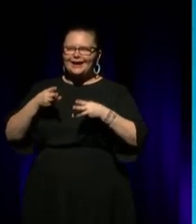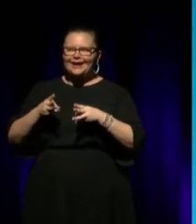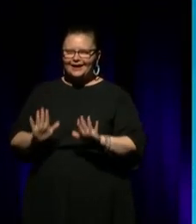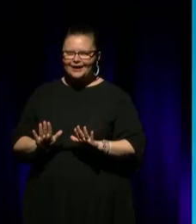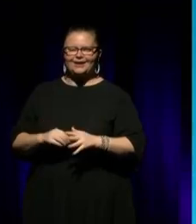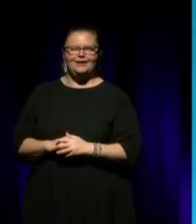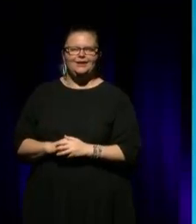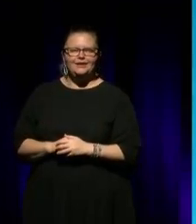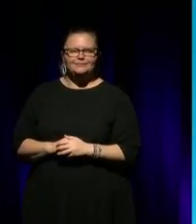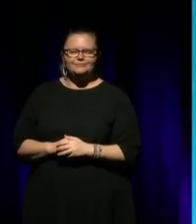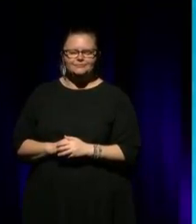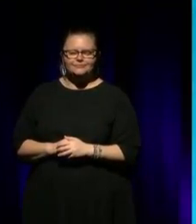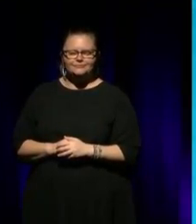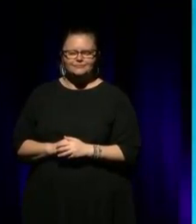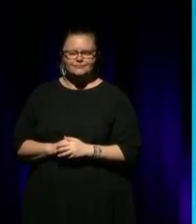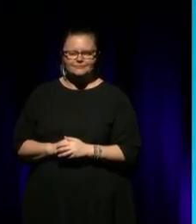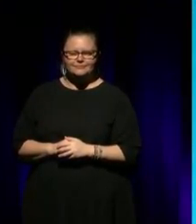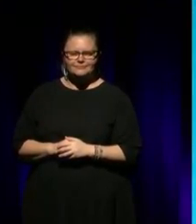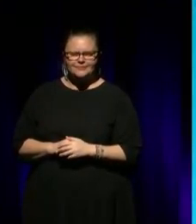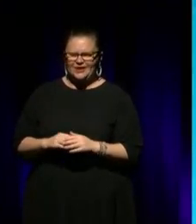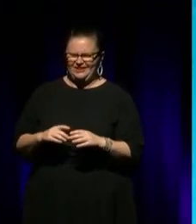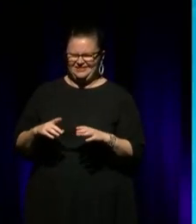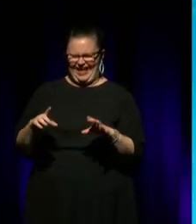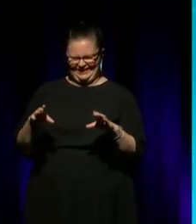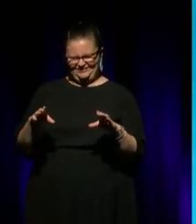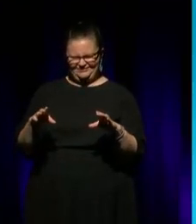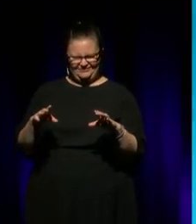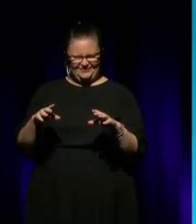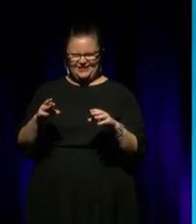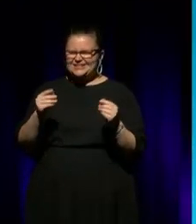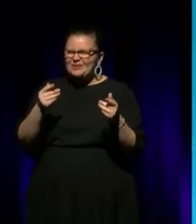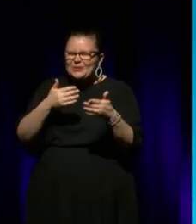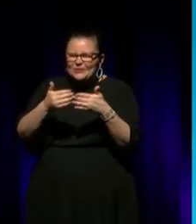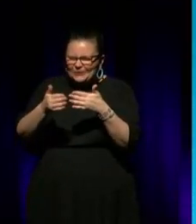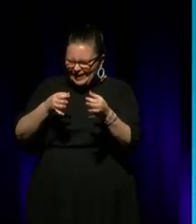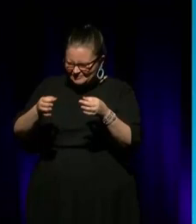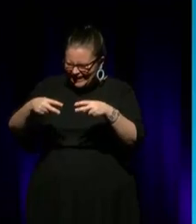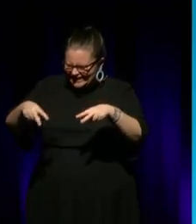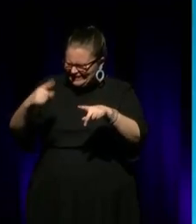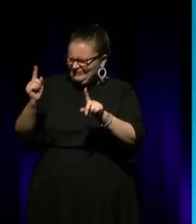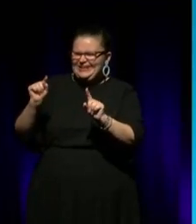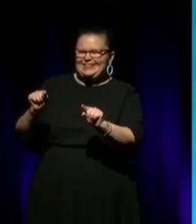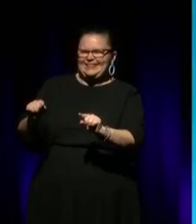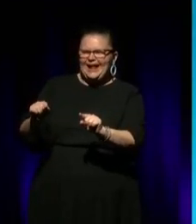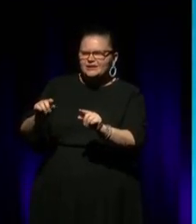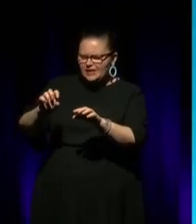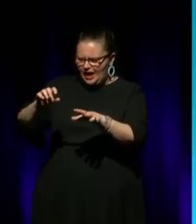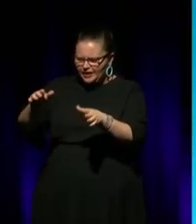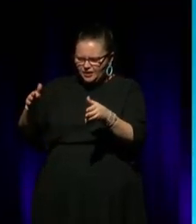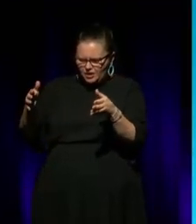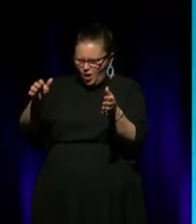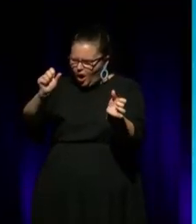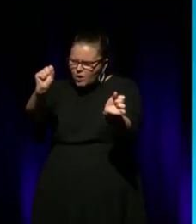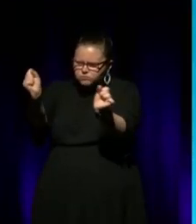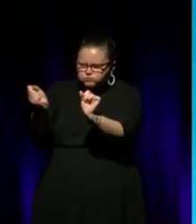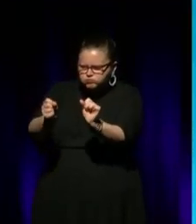And then I was like, what's a choreographer? And then I was realising I was shaping movement and I was thinking, oh,